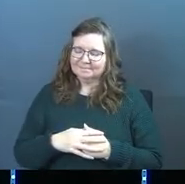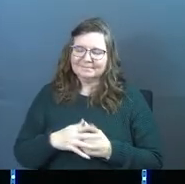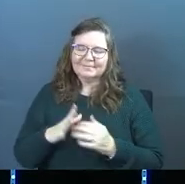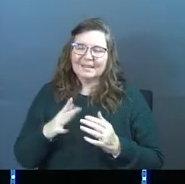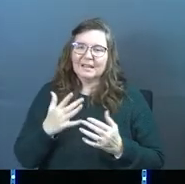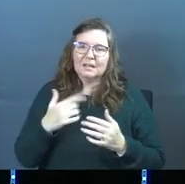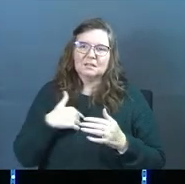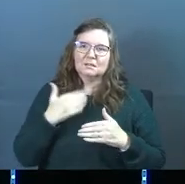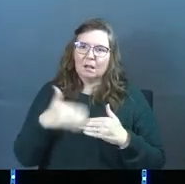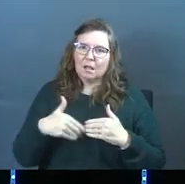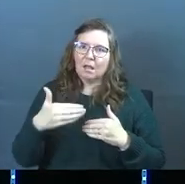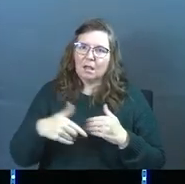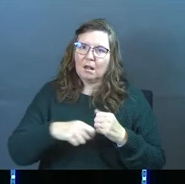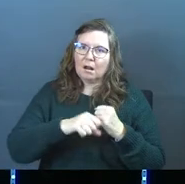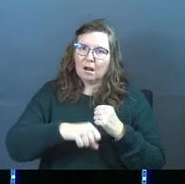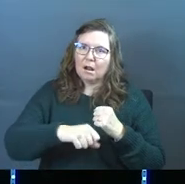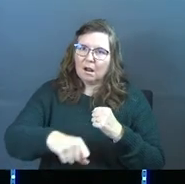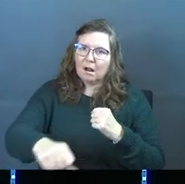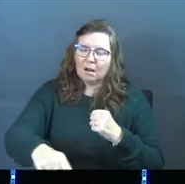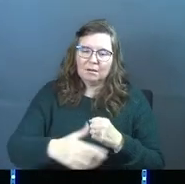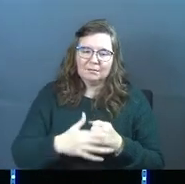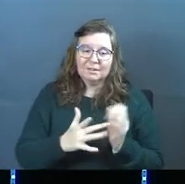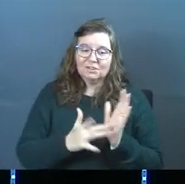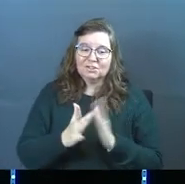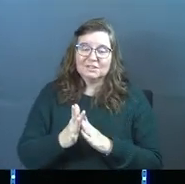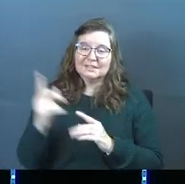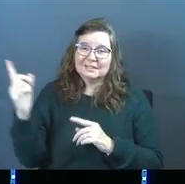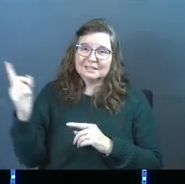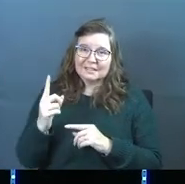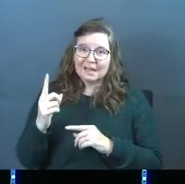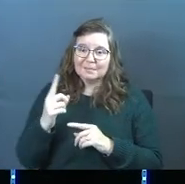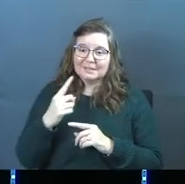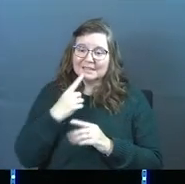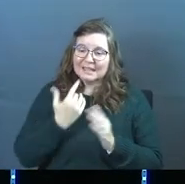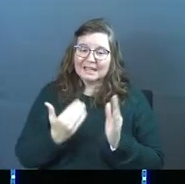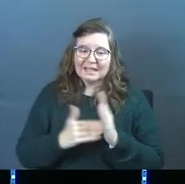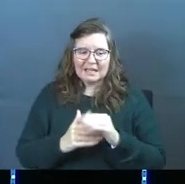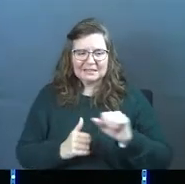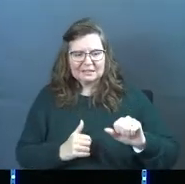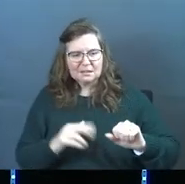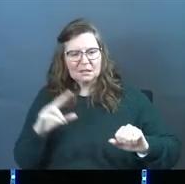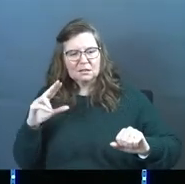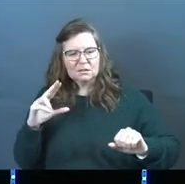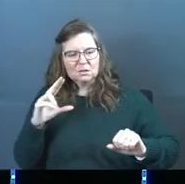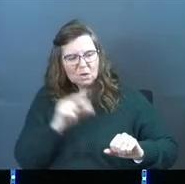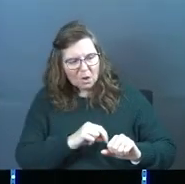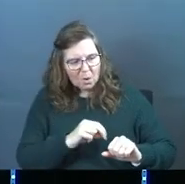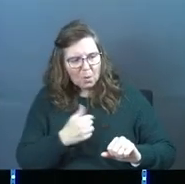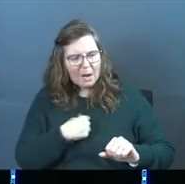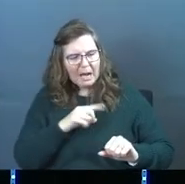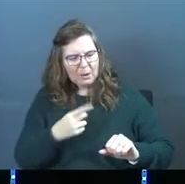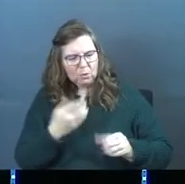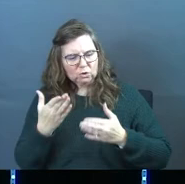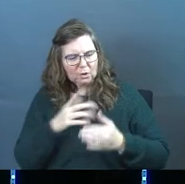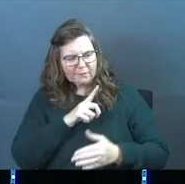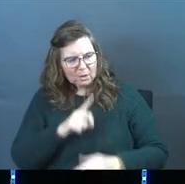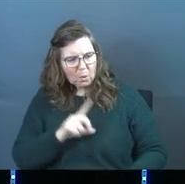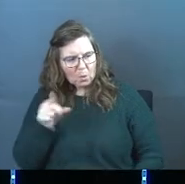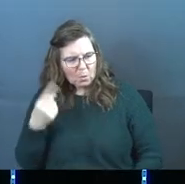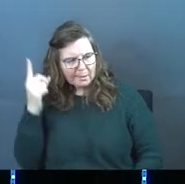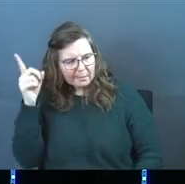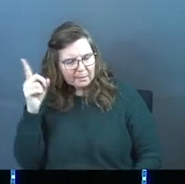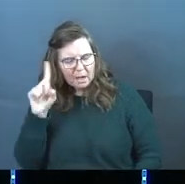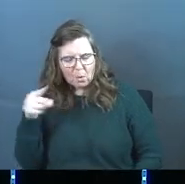It just goes on and on, and Jesus comes back at him, against him, and just says, no, I'll only serve the Lord.